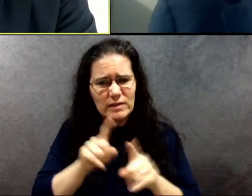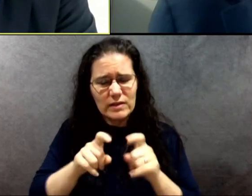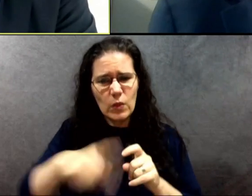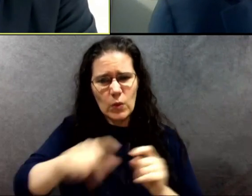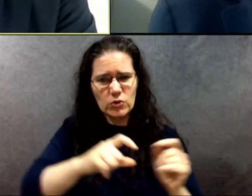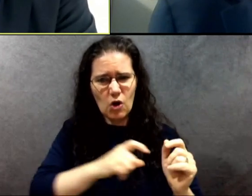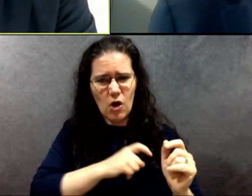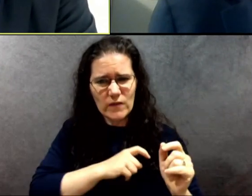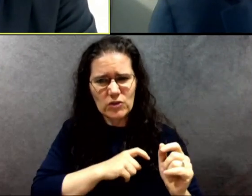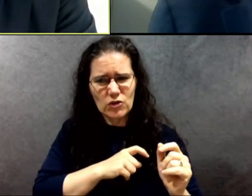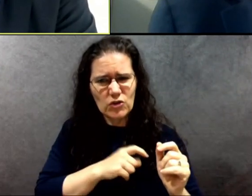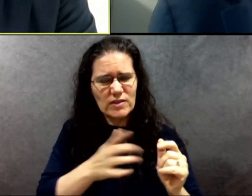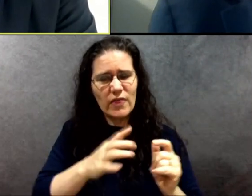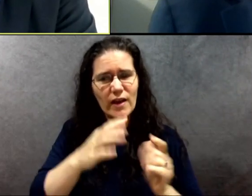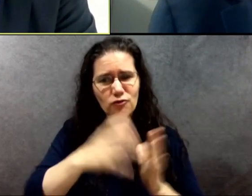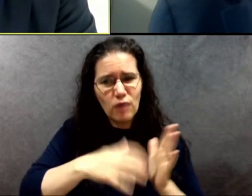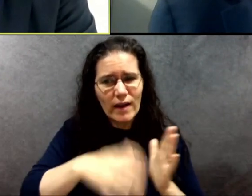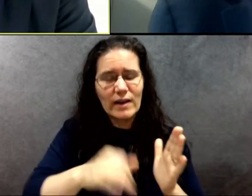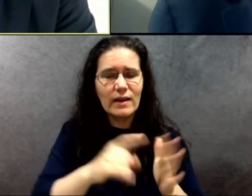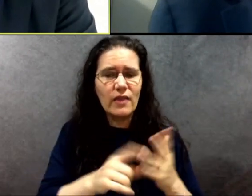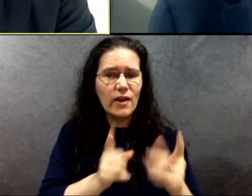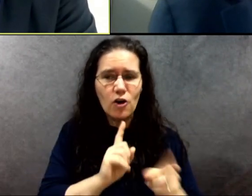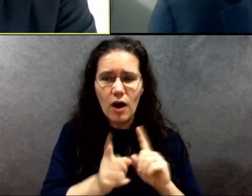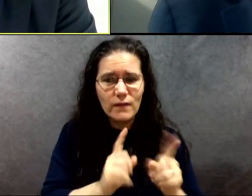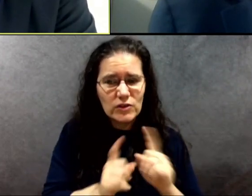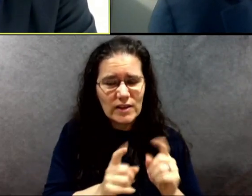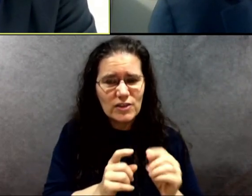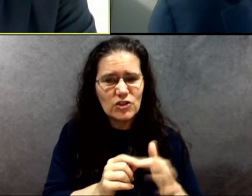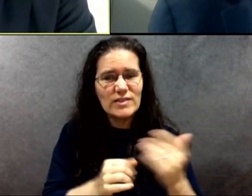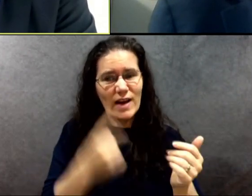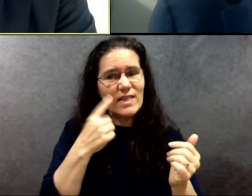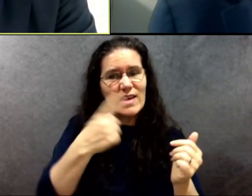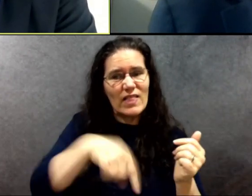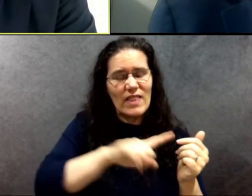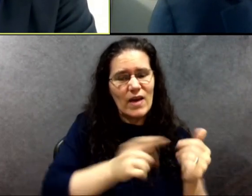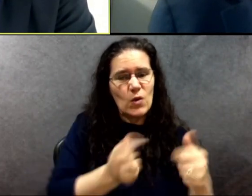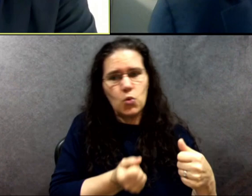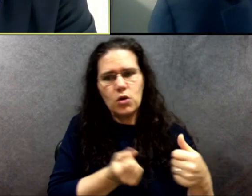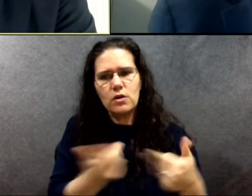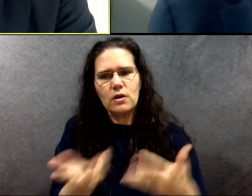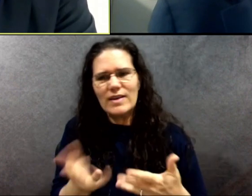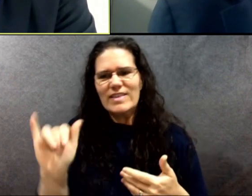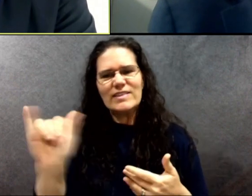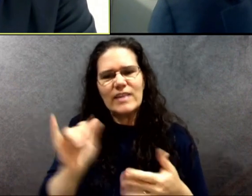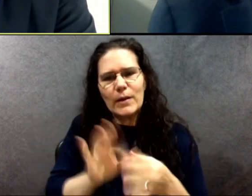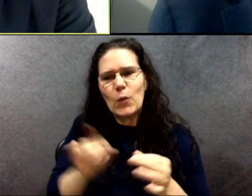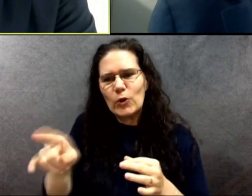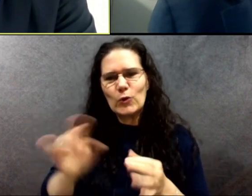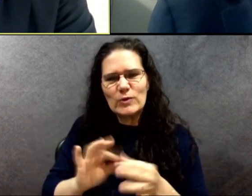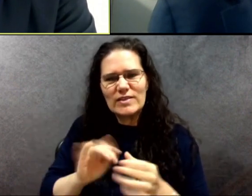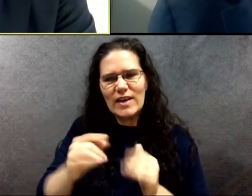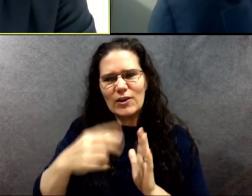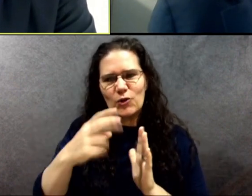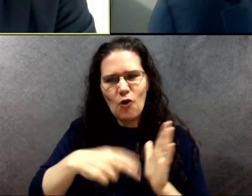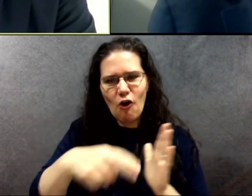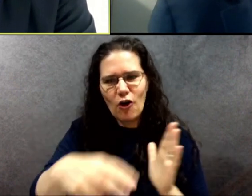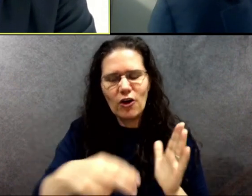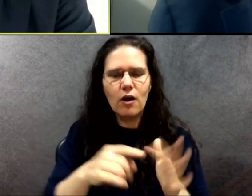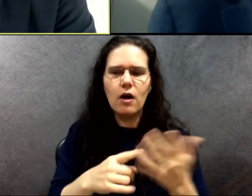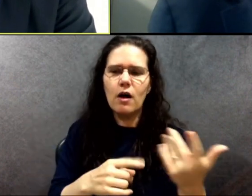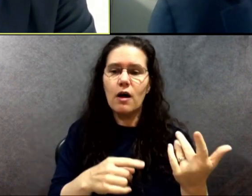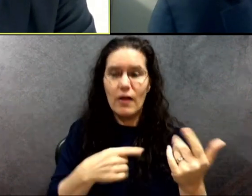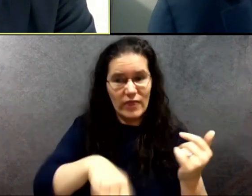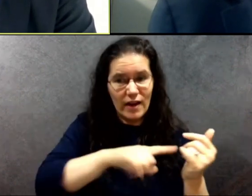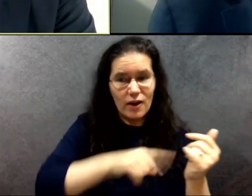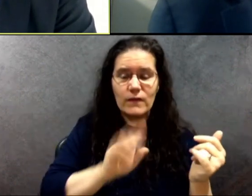people believe that they may say the same things that you said in that article, right? It's a frustration with those people, with immigrants, with immigration,